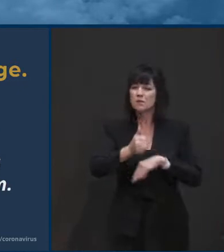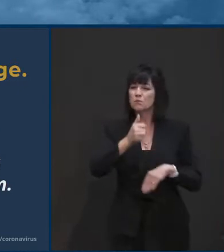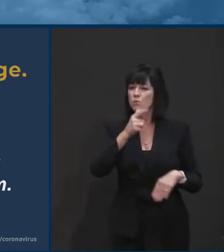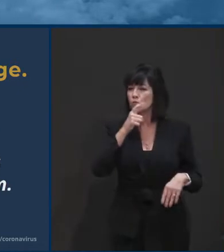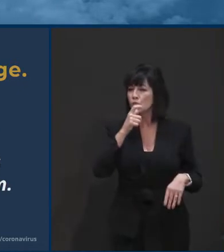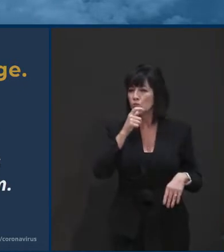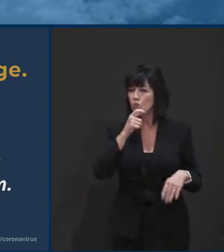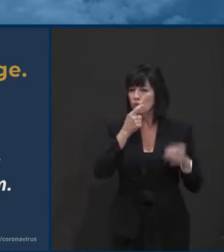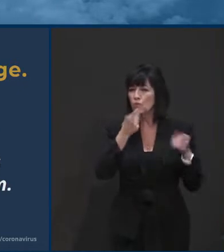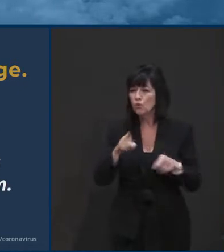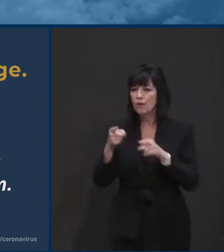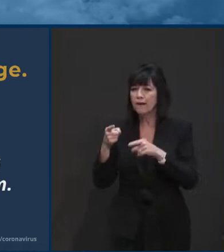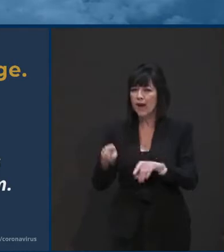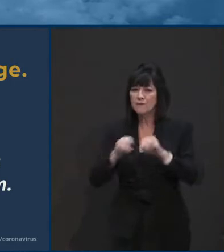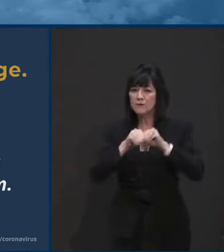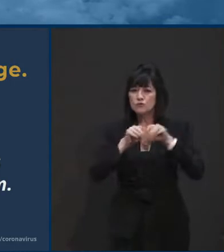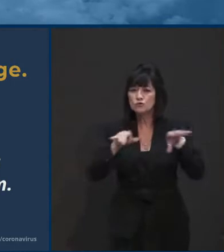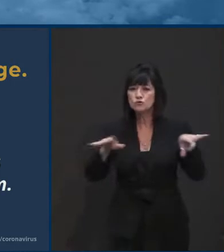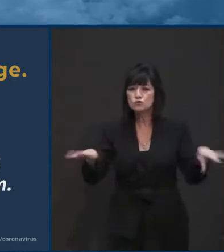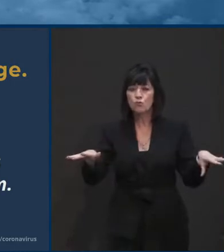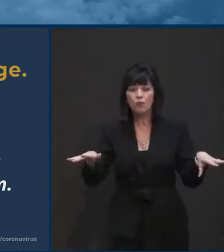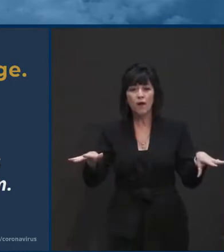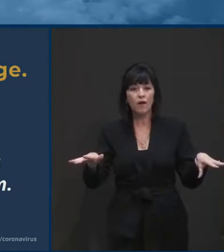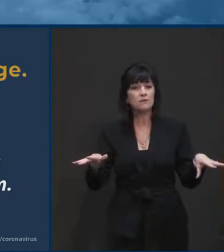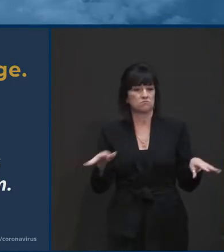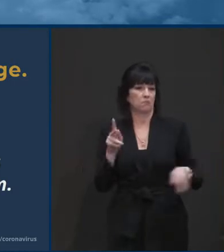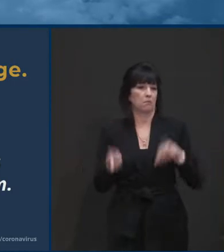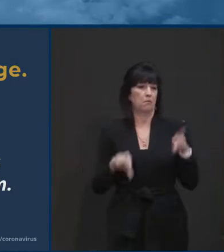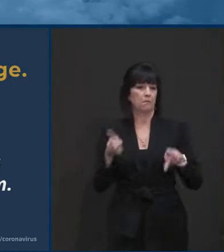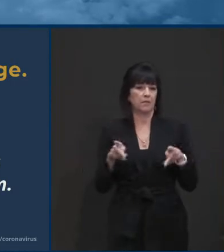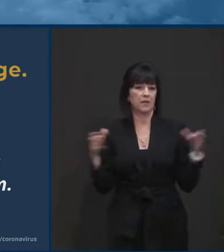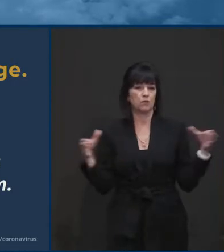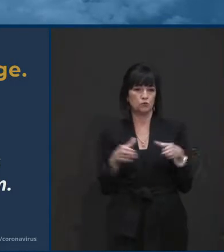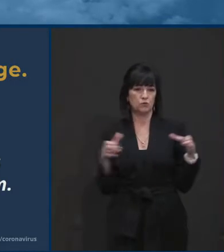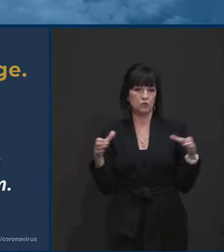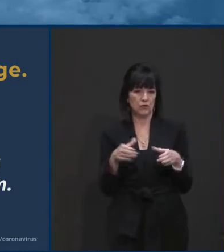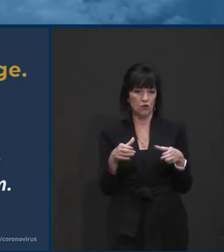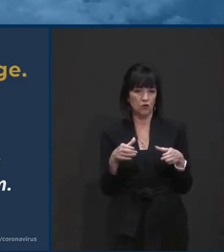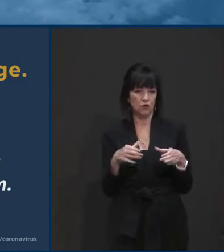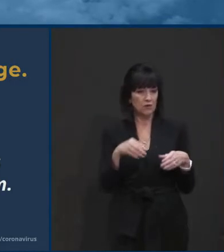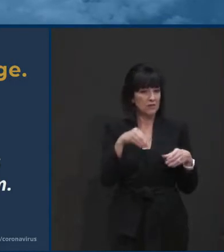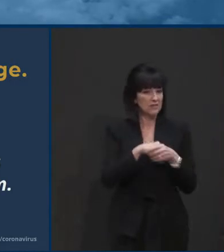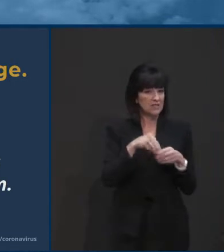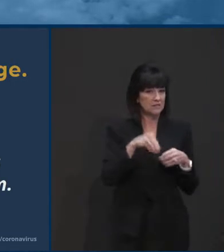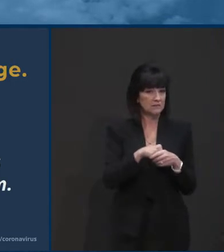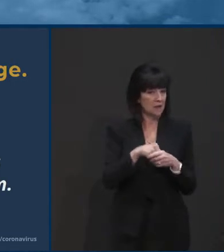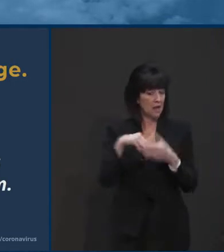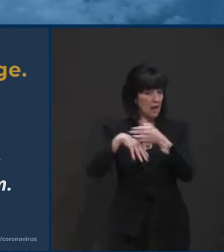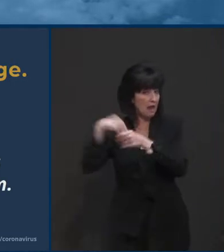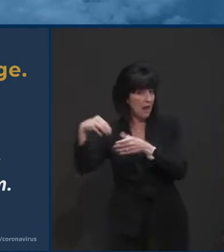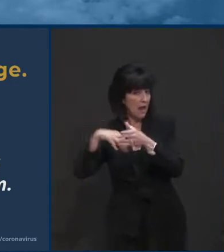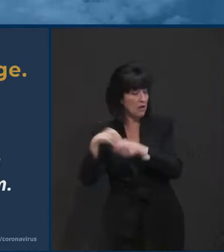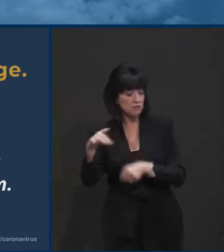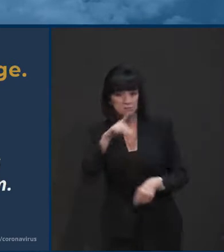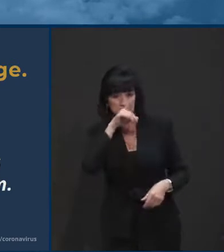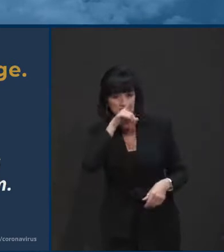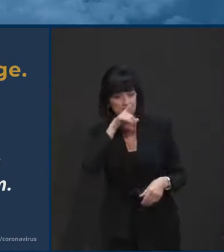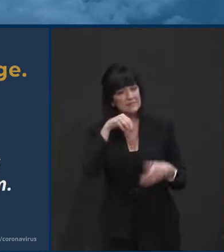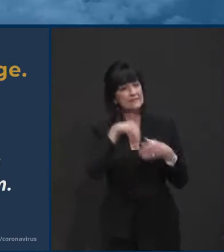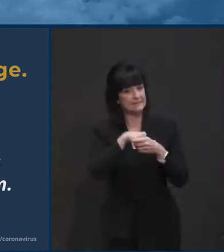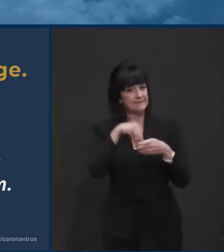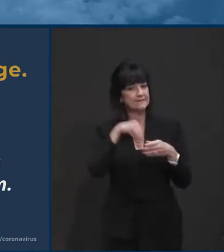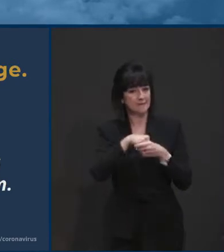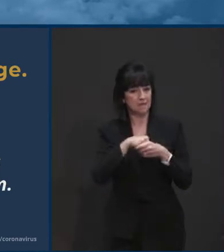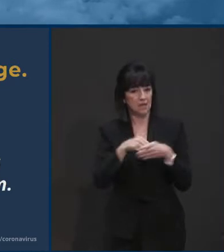that we know of in gatherings, large gatherings, both indoors, not as much outdoors, but certainly indoors